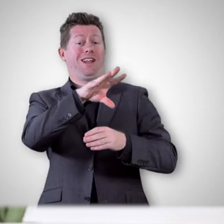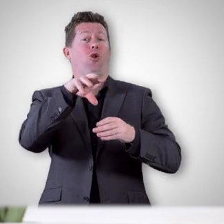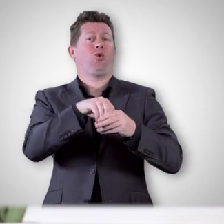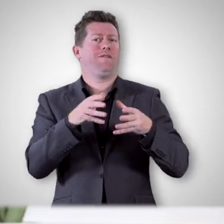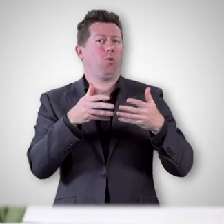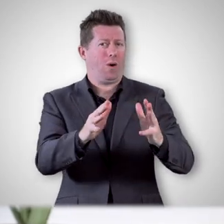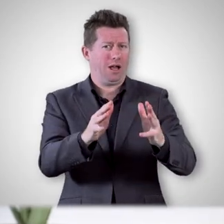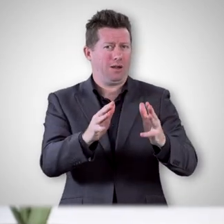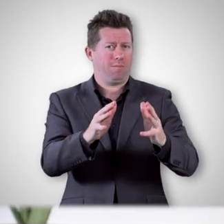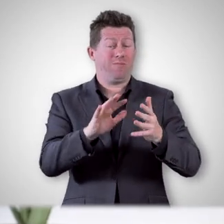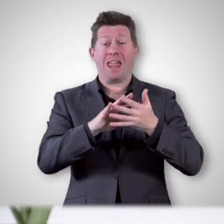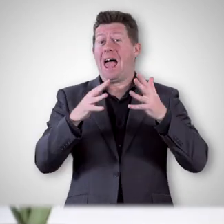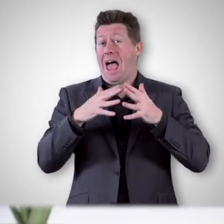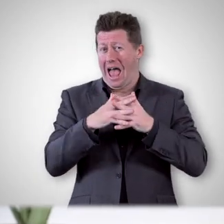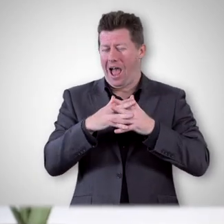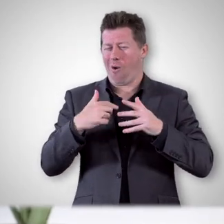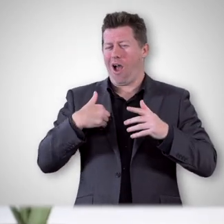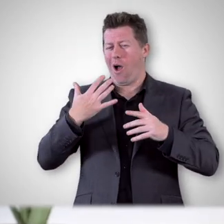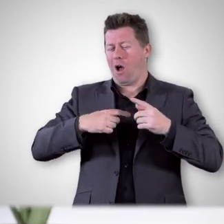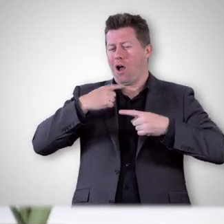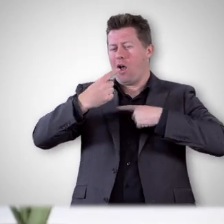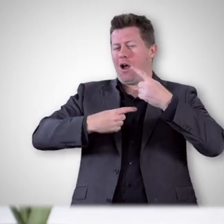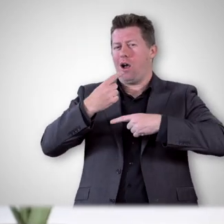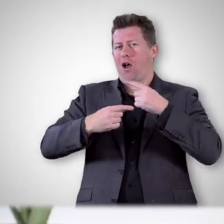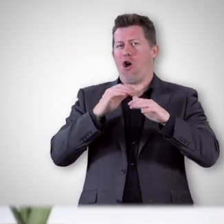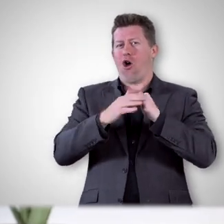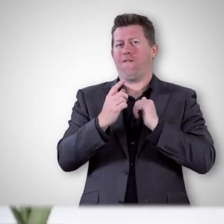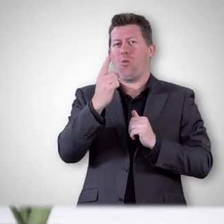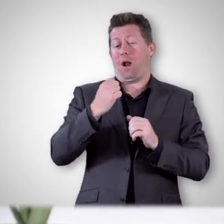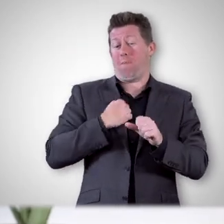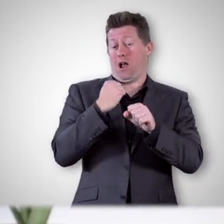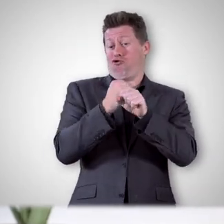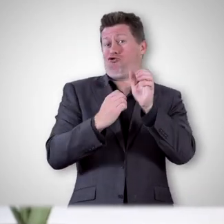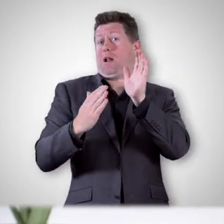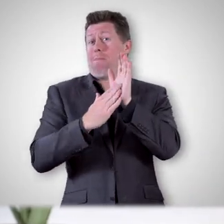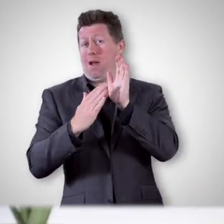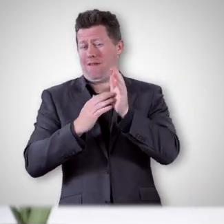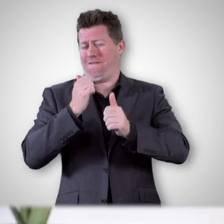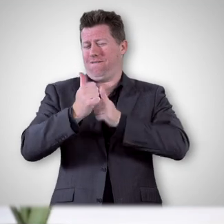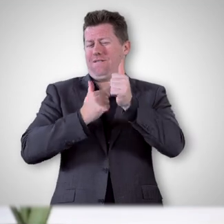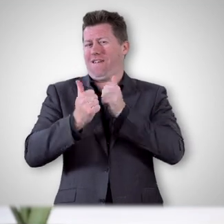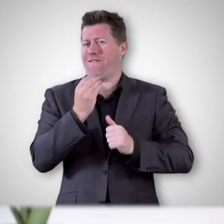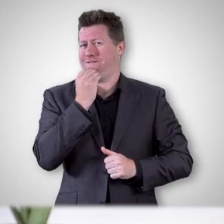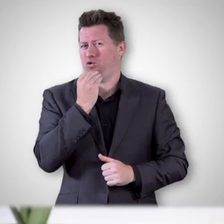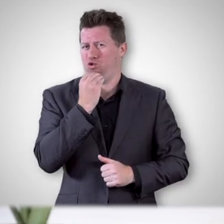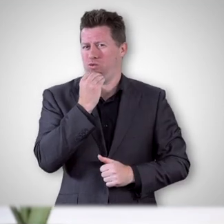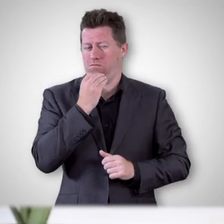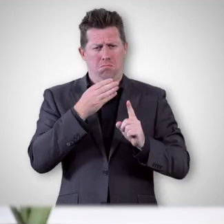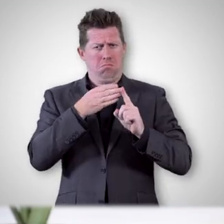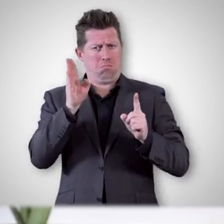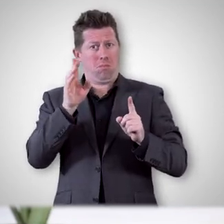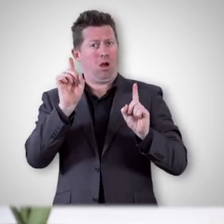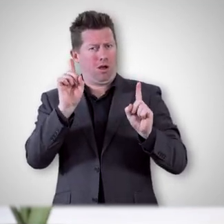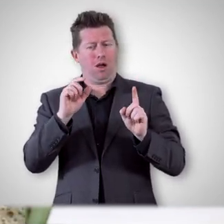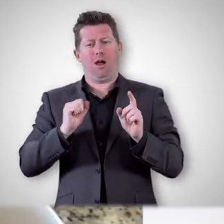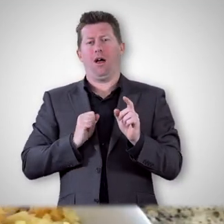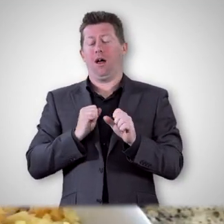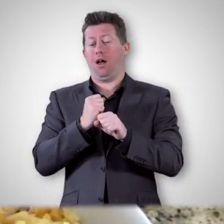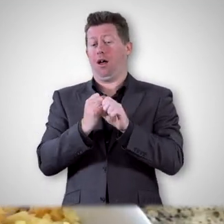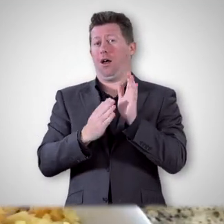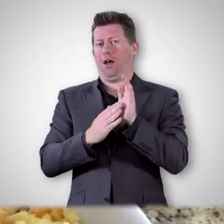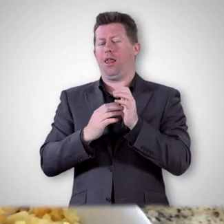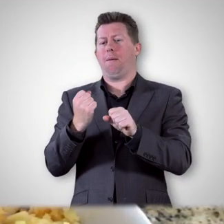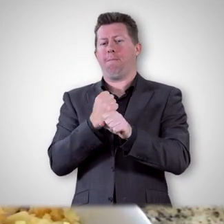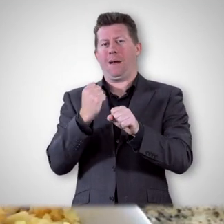inclusive settings. Now to do this, I want to start off by talking about one of my grandmother's favorite meals to make. My meme